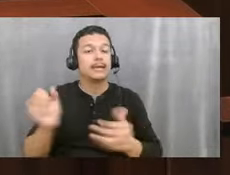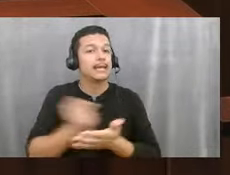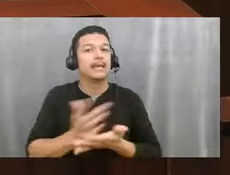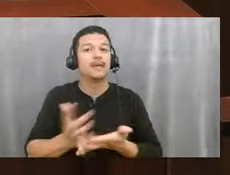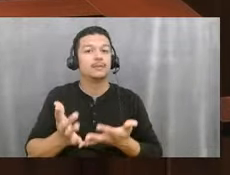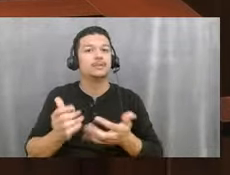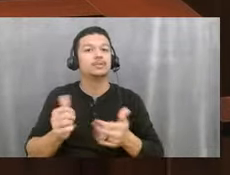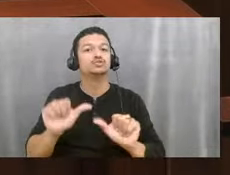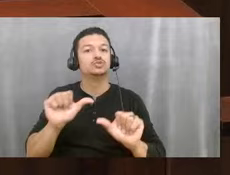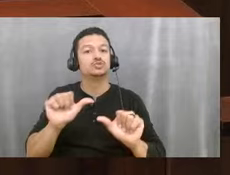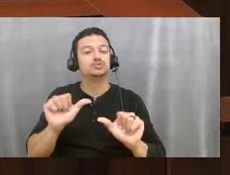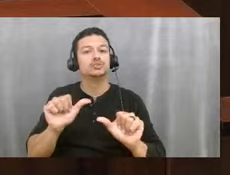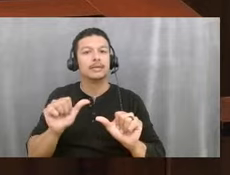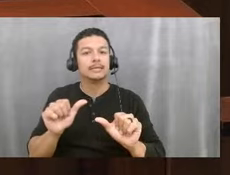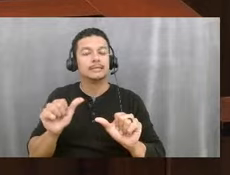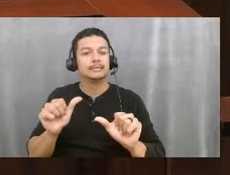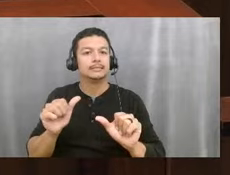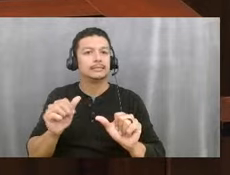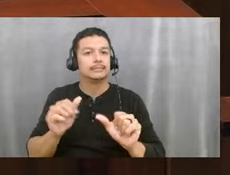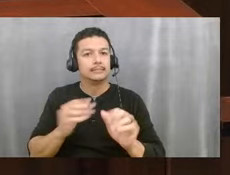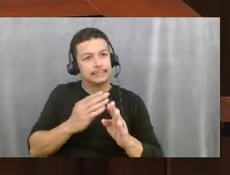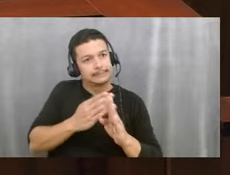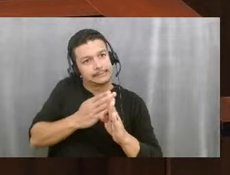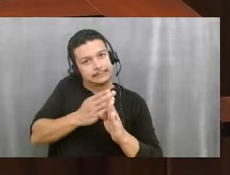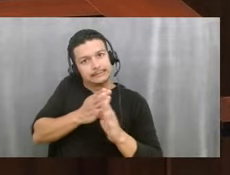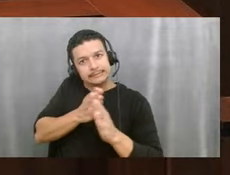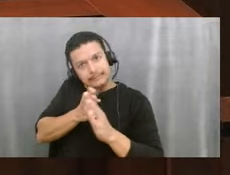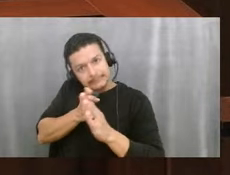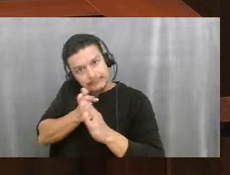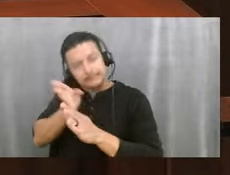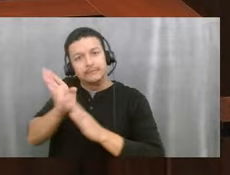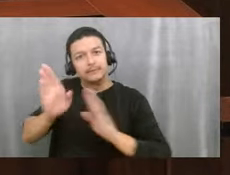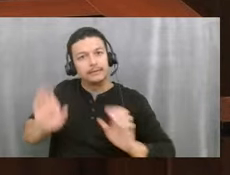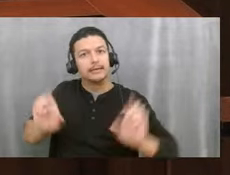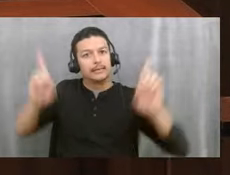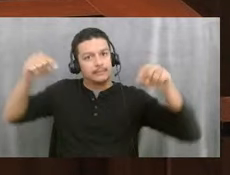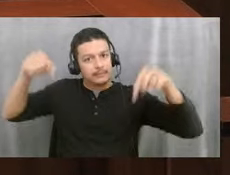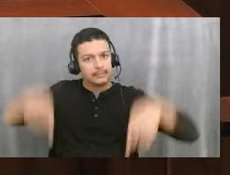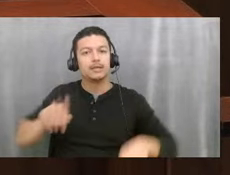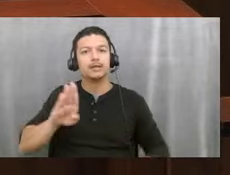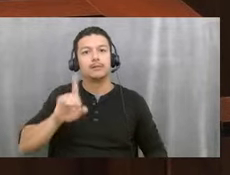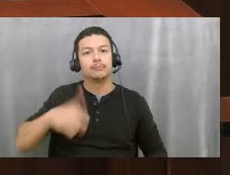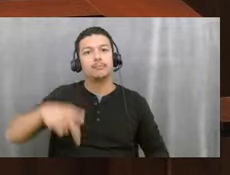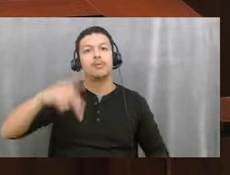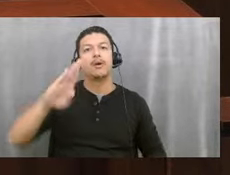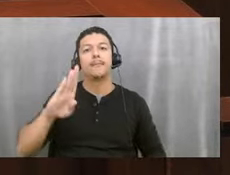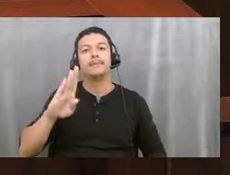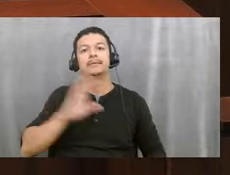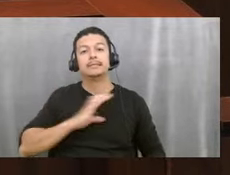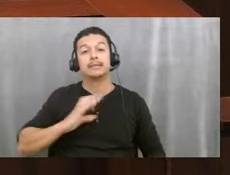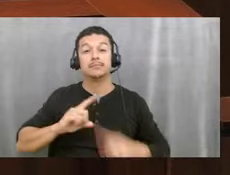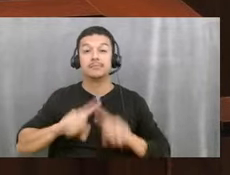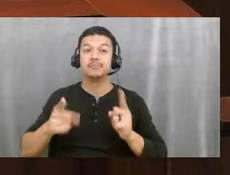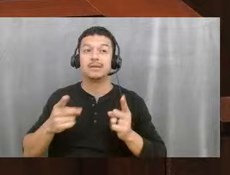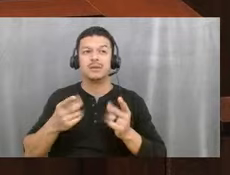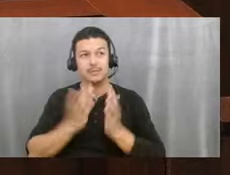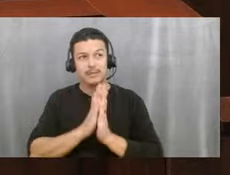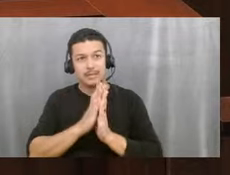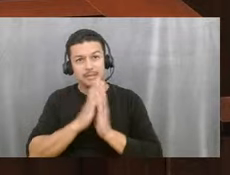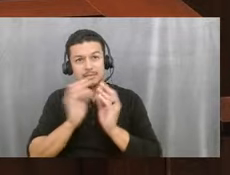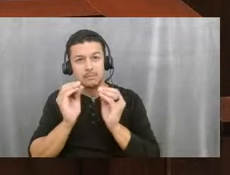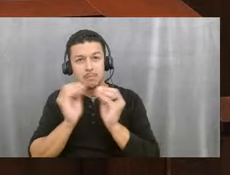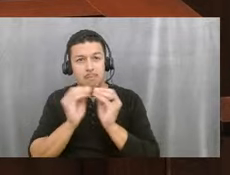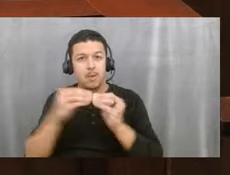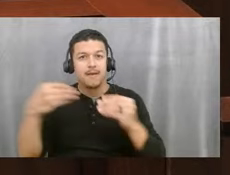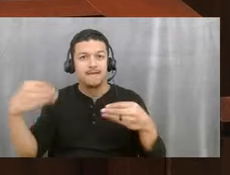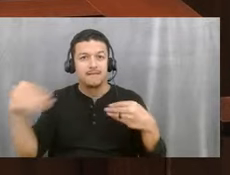stem this direction of the education here in Palm Beach County. But it is something we have asked for more flexibility on. So that's